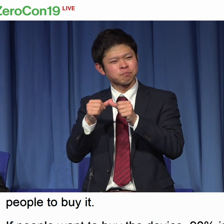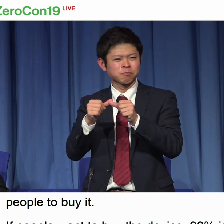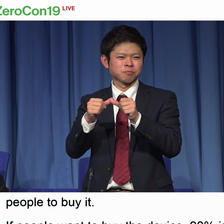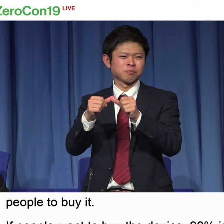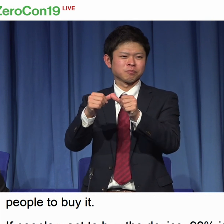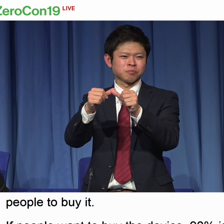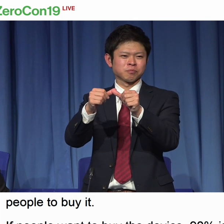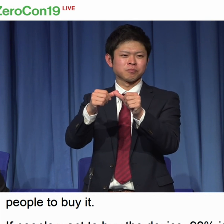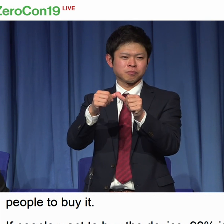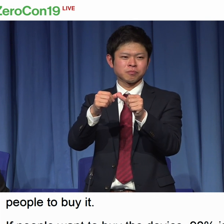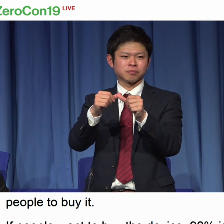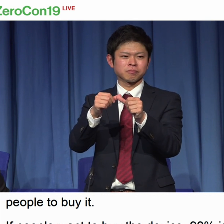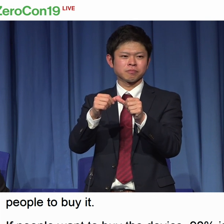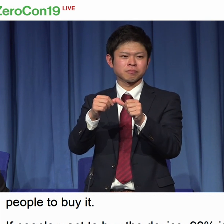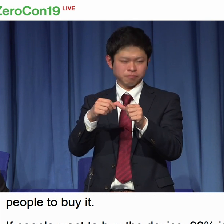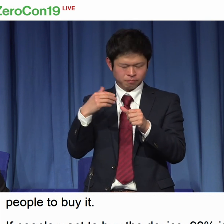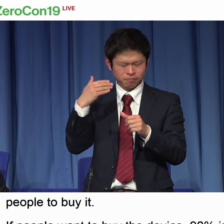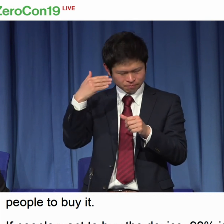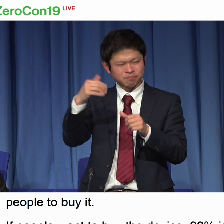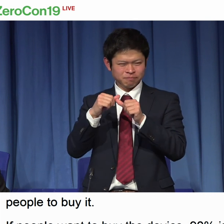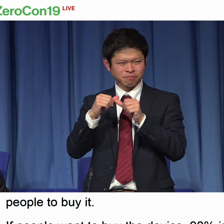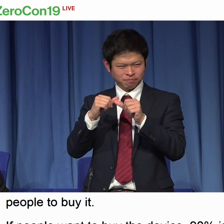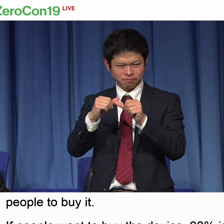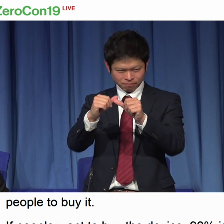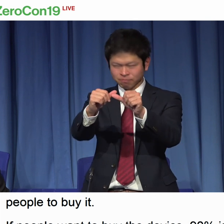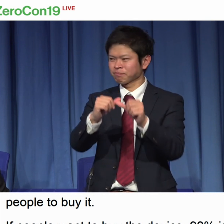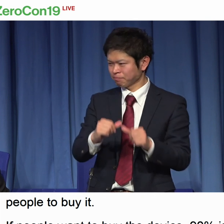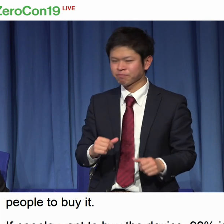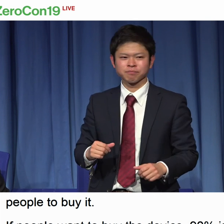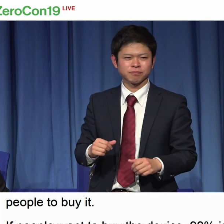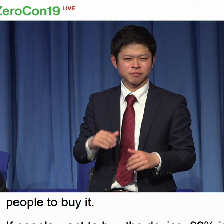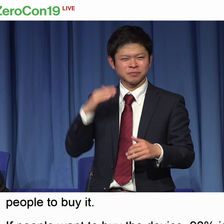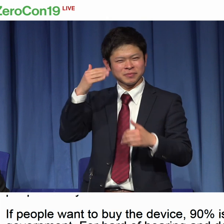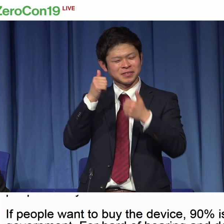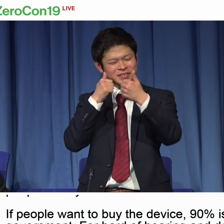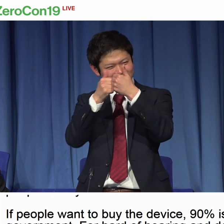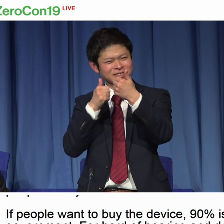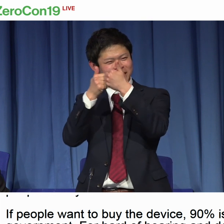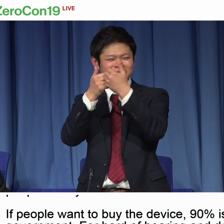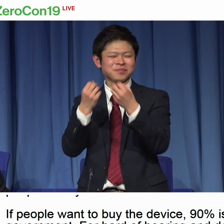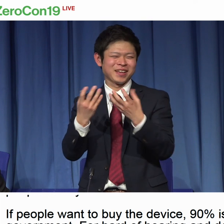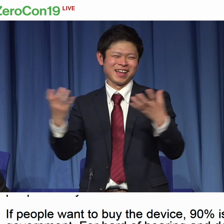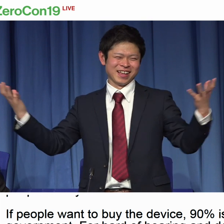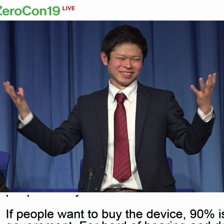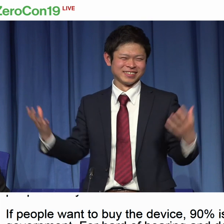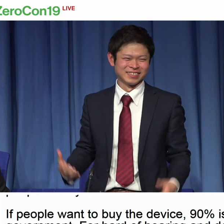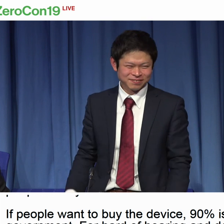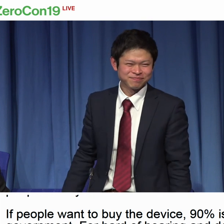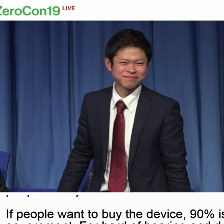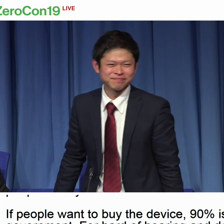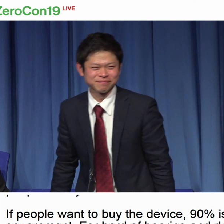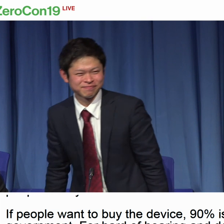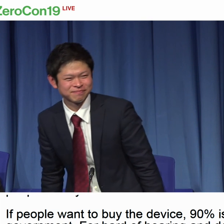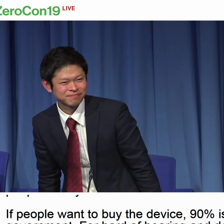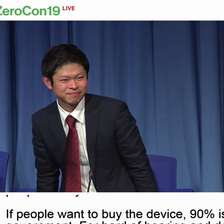400 euro per month, yearly, every year,